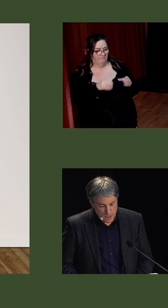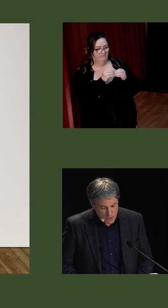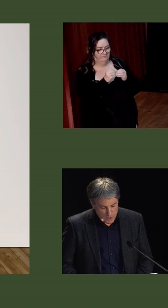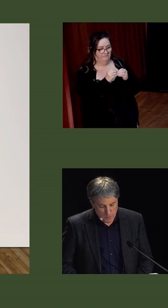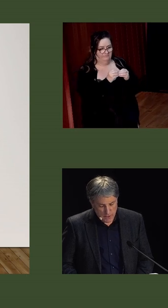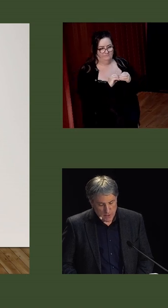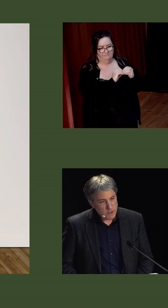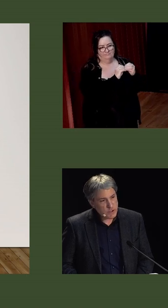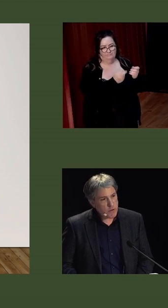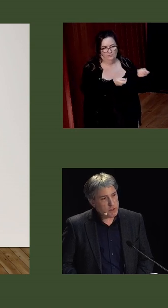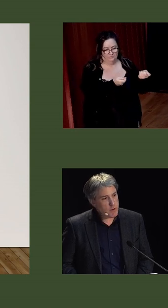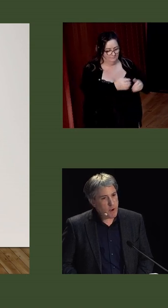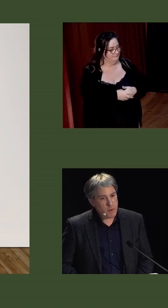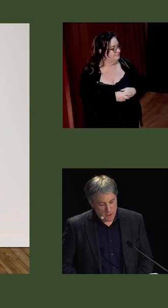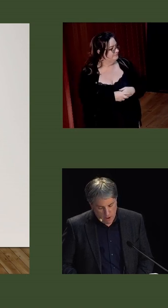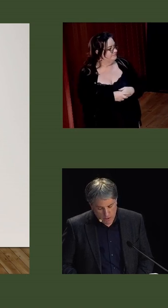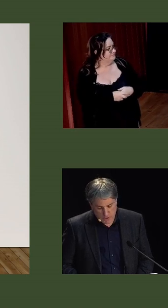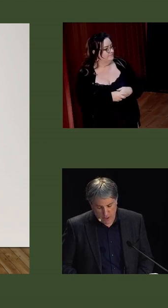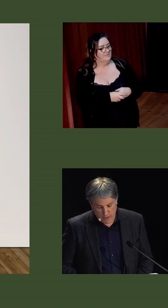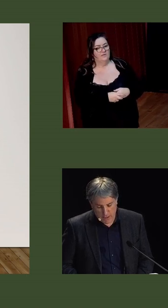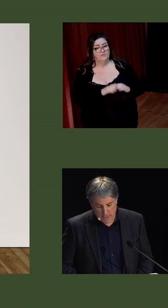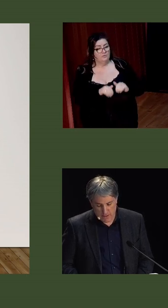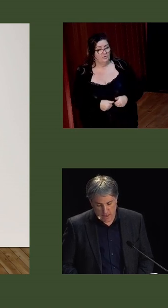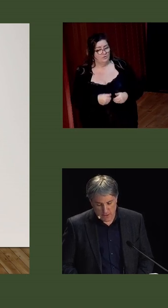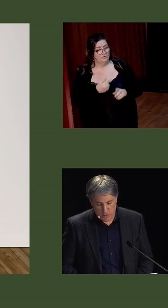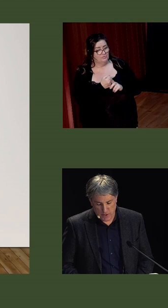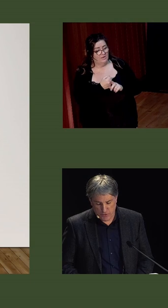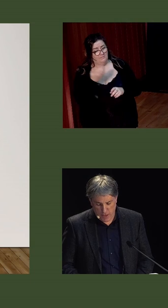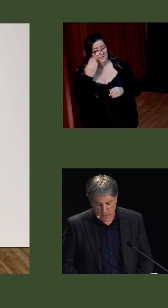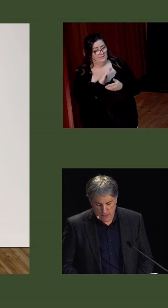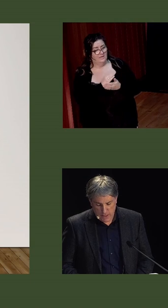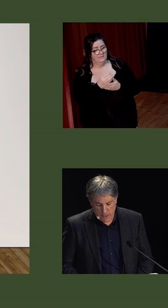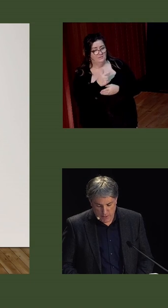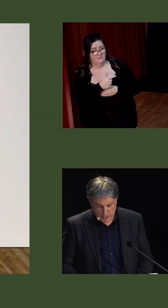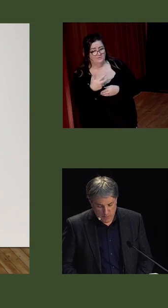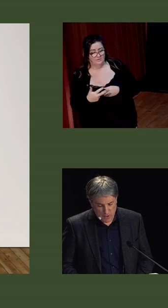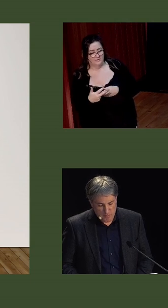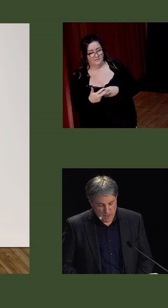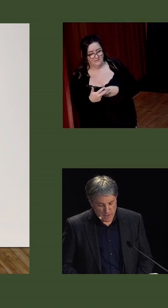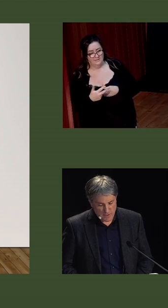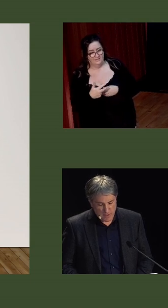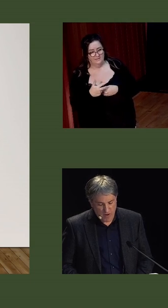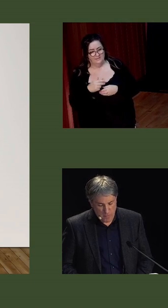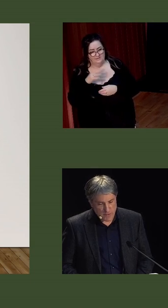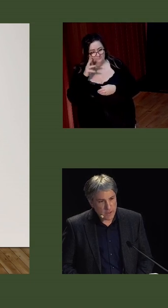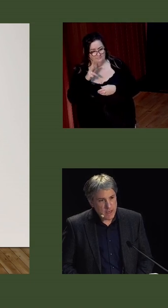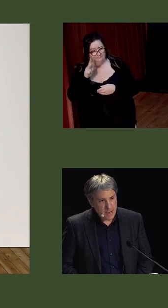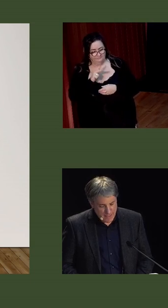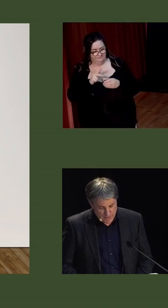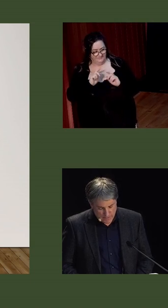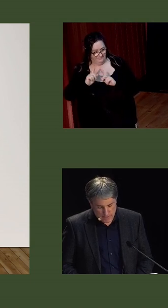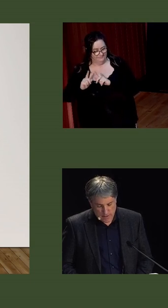Notably, during the Republican hunger strike in late 1923, Episcopal appeals to the